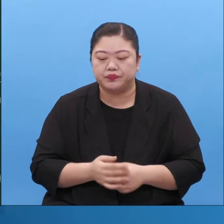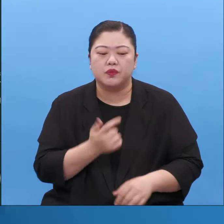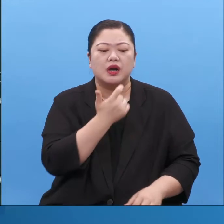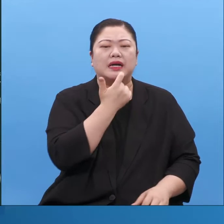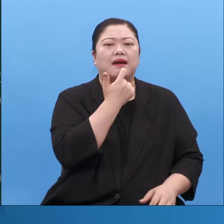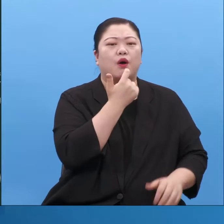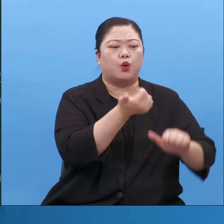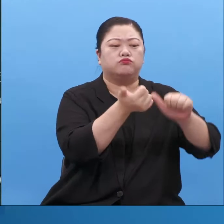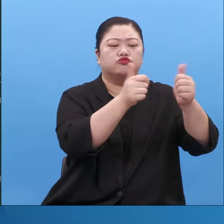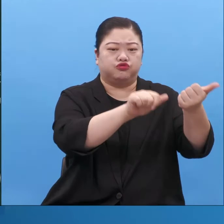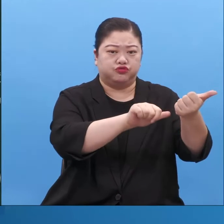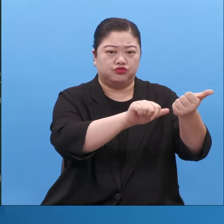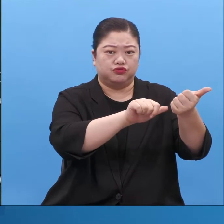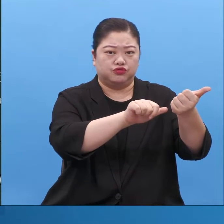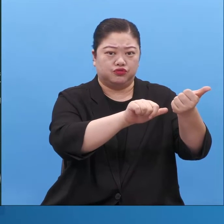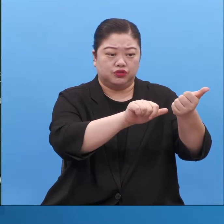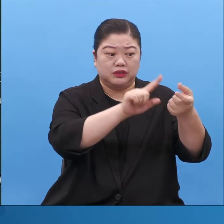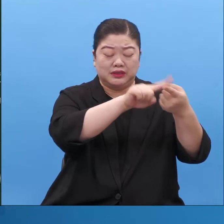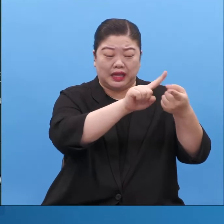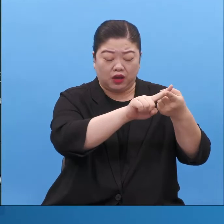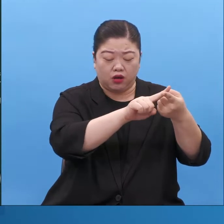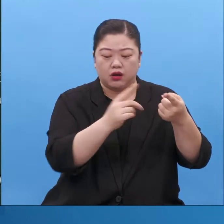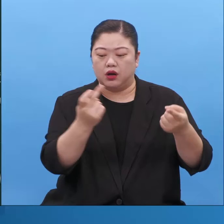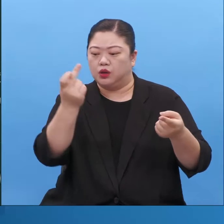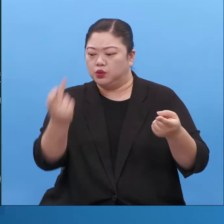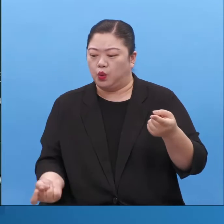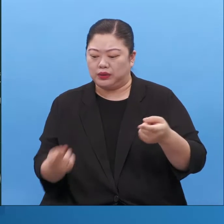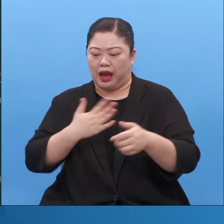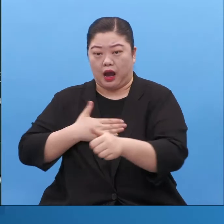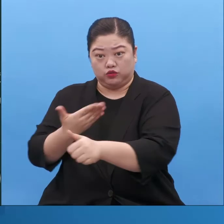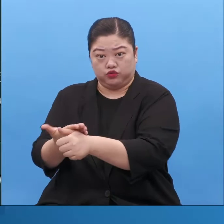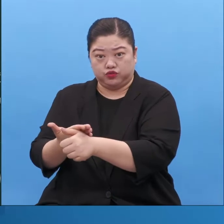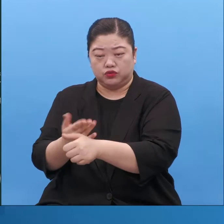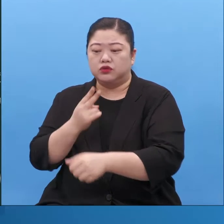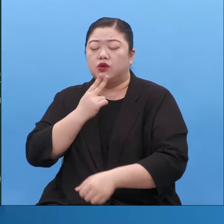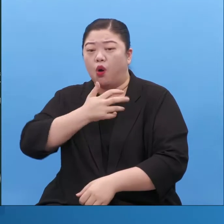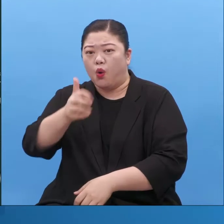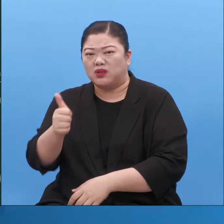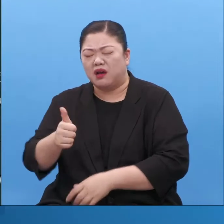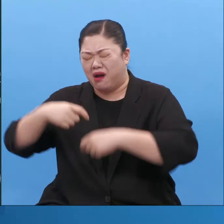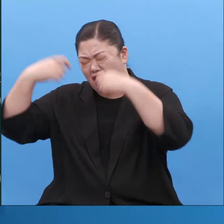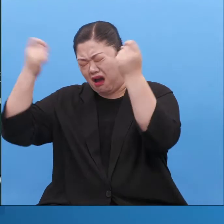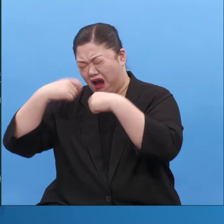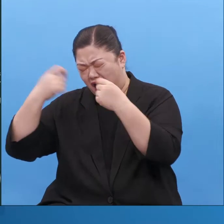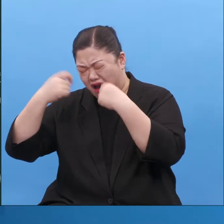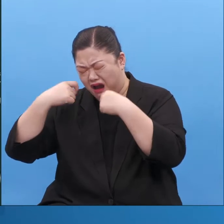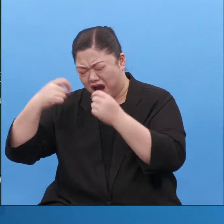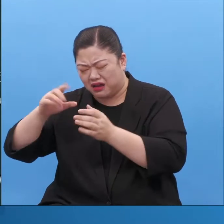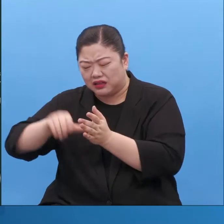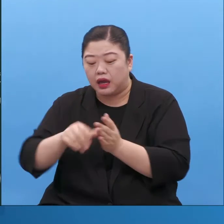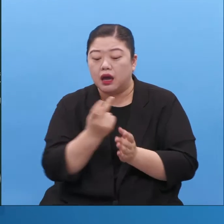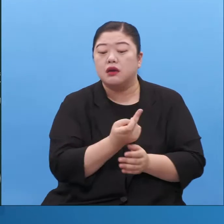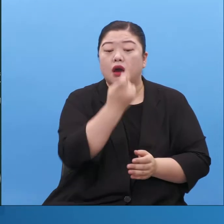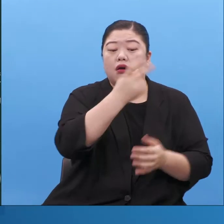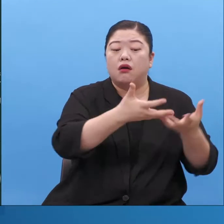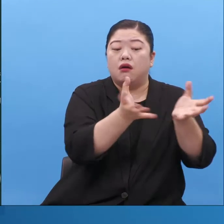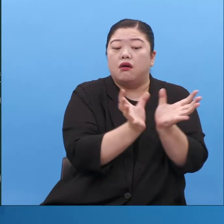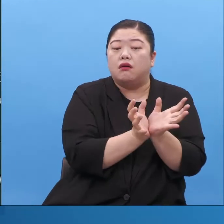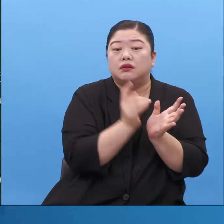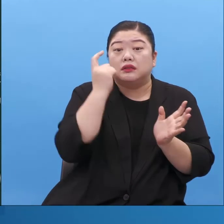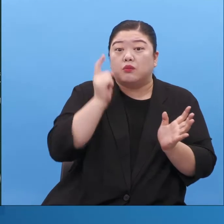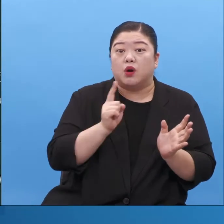And because of course the brothers had their own self guilt the way they heard that crying was a little bit different. They said oh it's over for us we're dead.